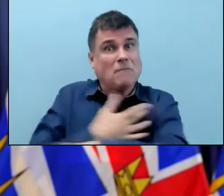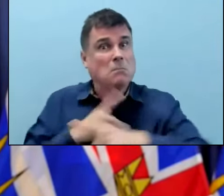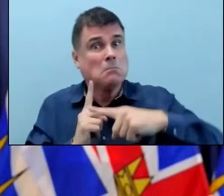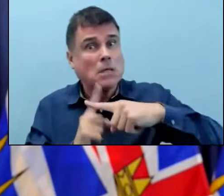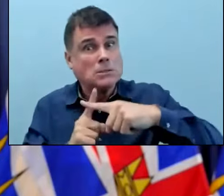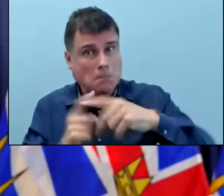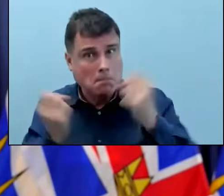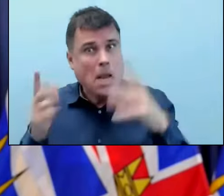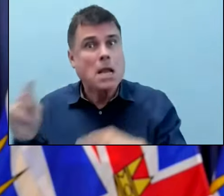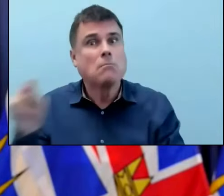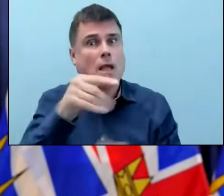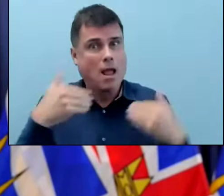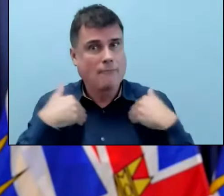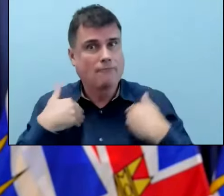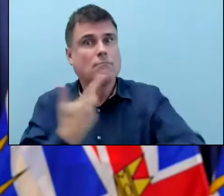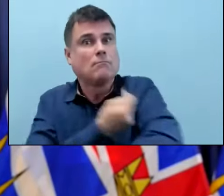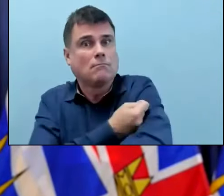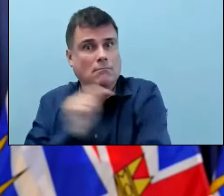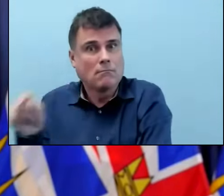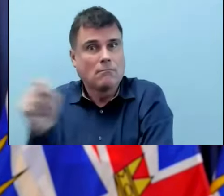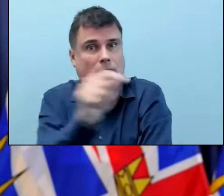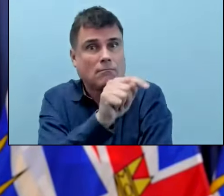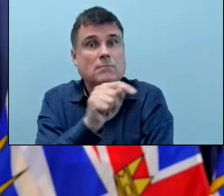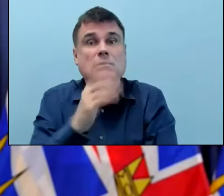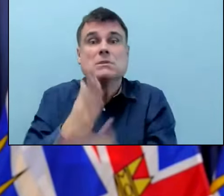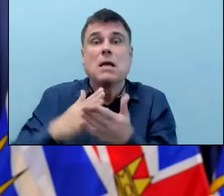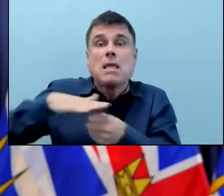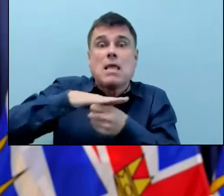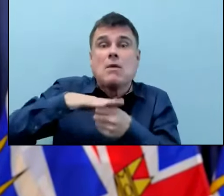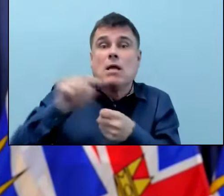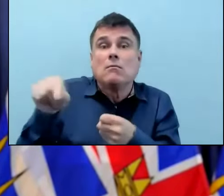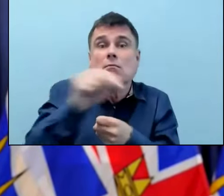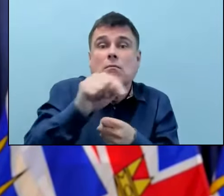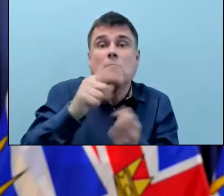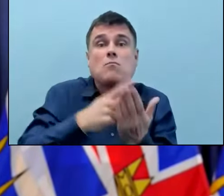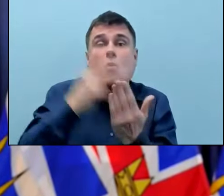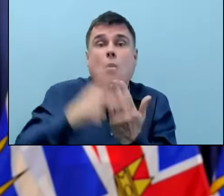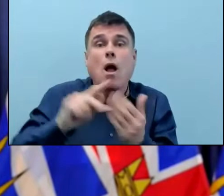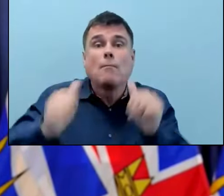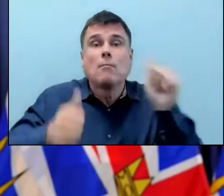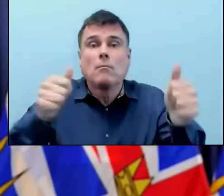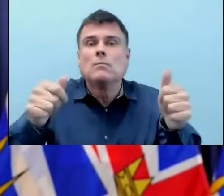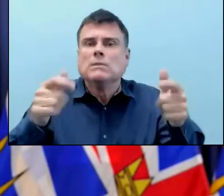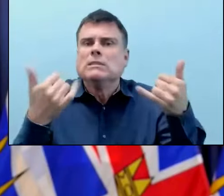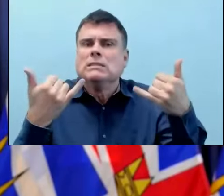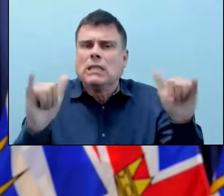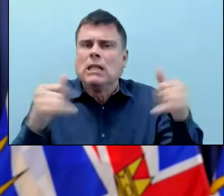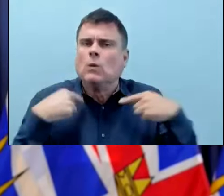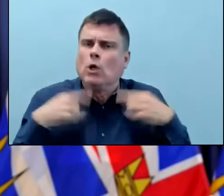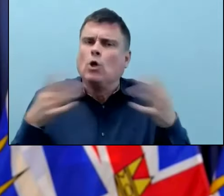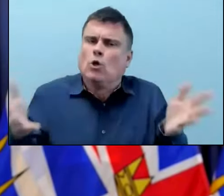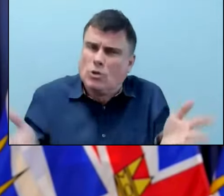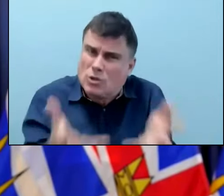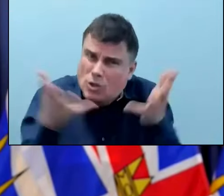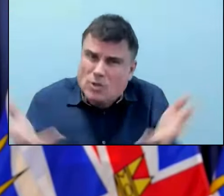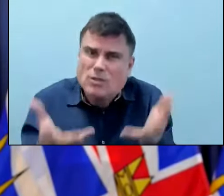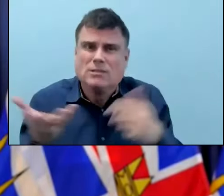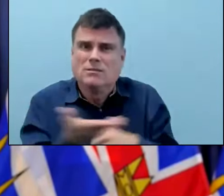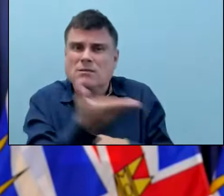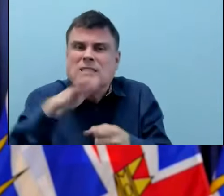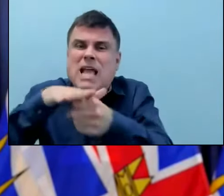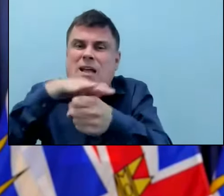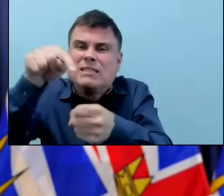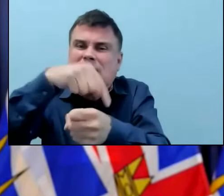of our vaccination program where we continue to make efforts to see a higher level of vaccination that